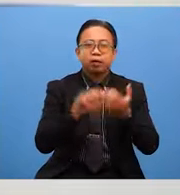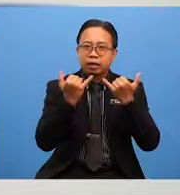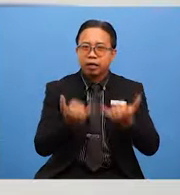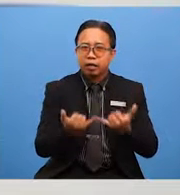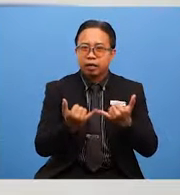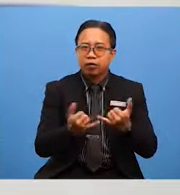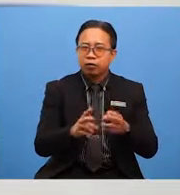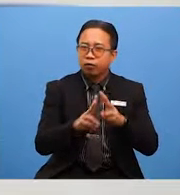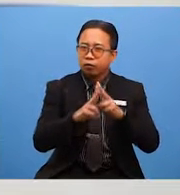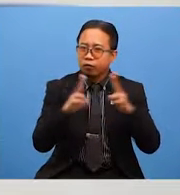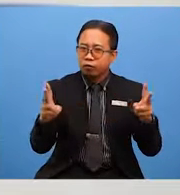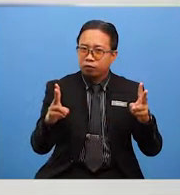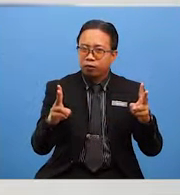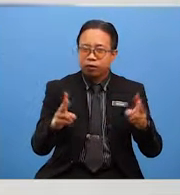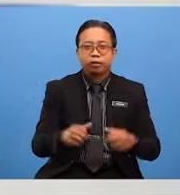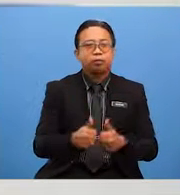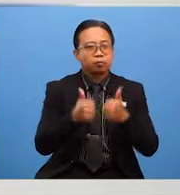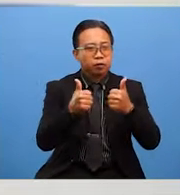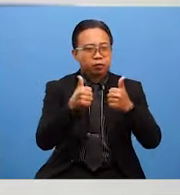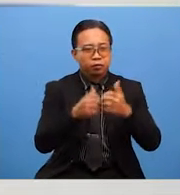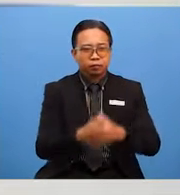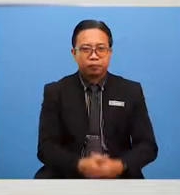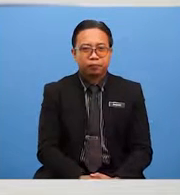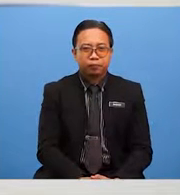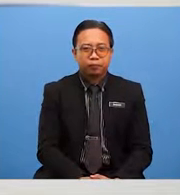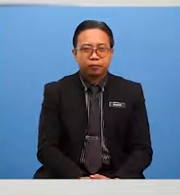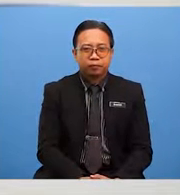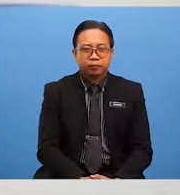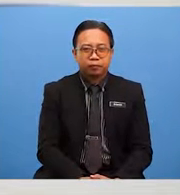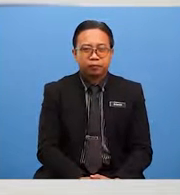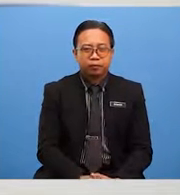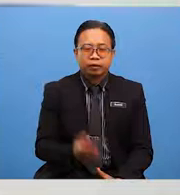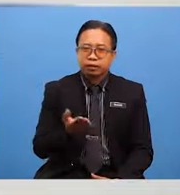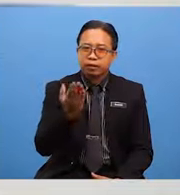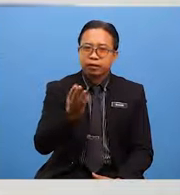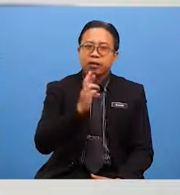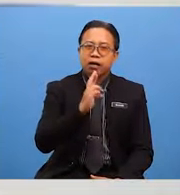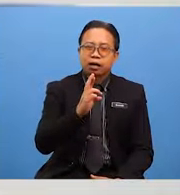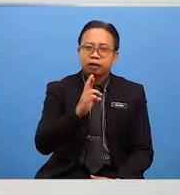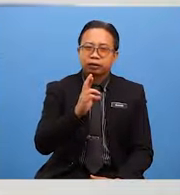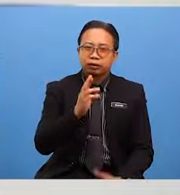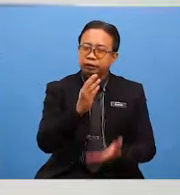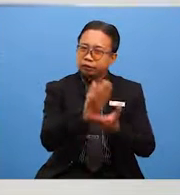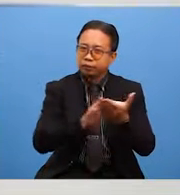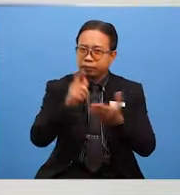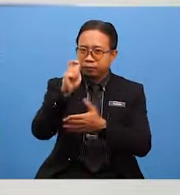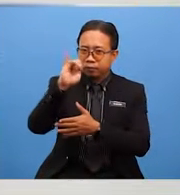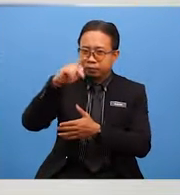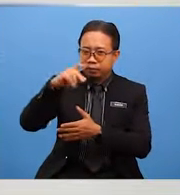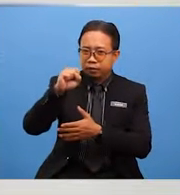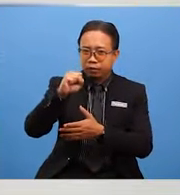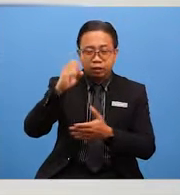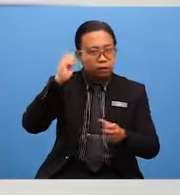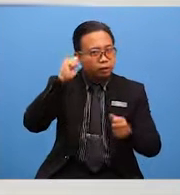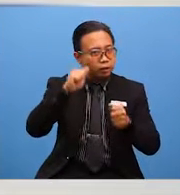that now it is very impressive. Here are some tips to remind ourselves